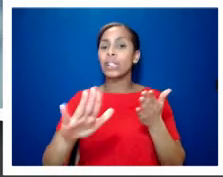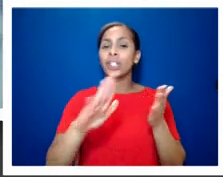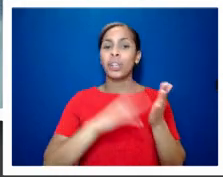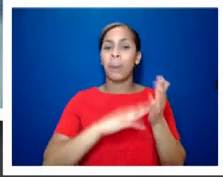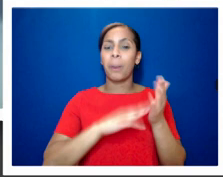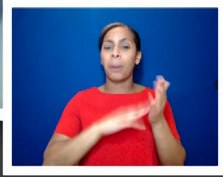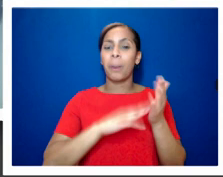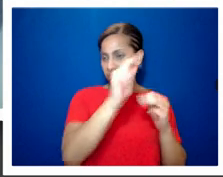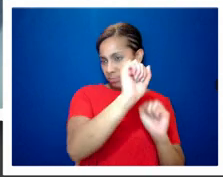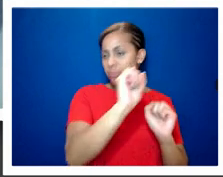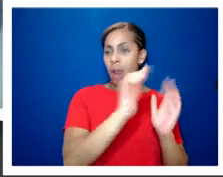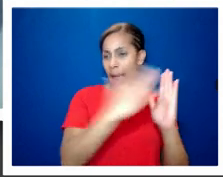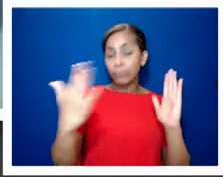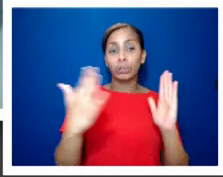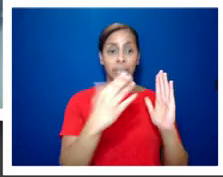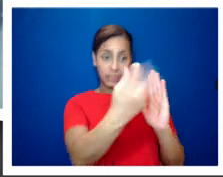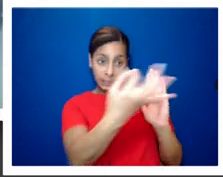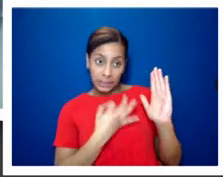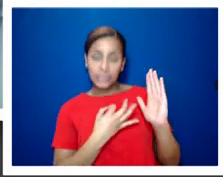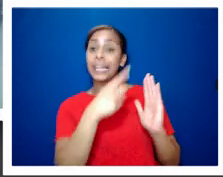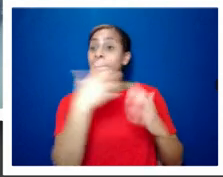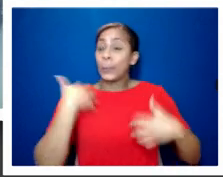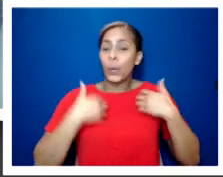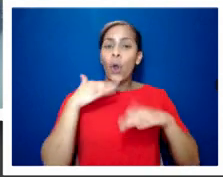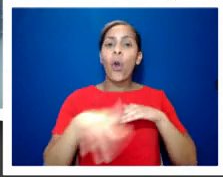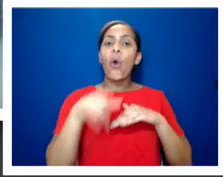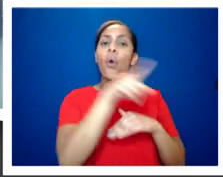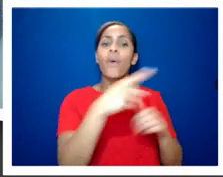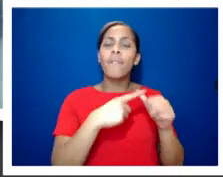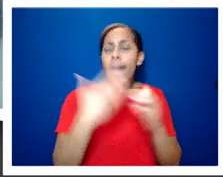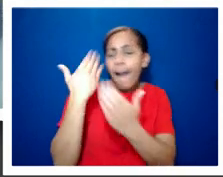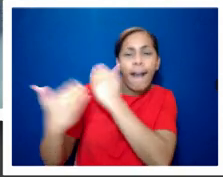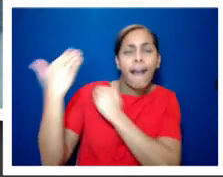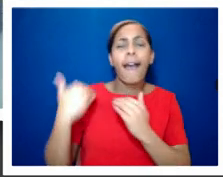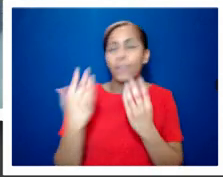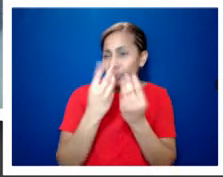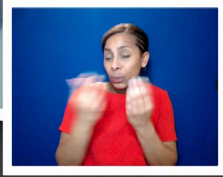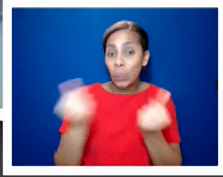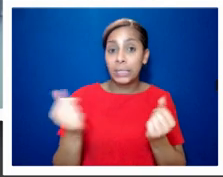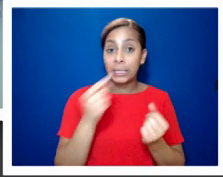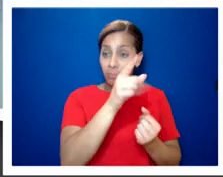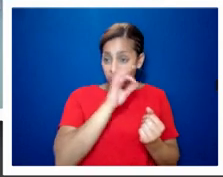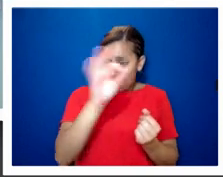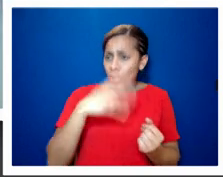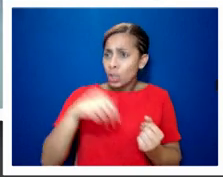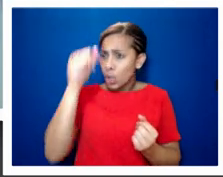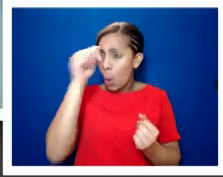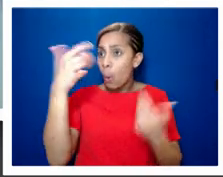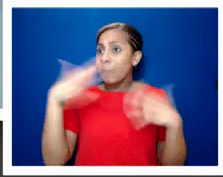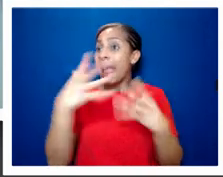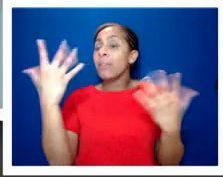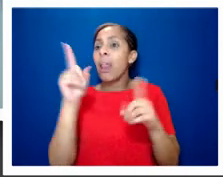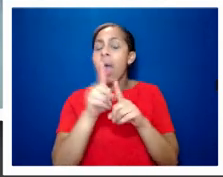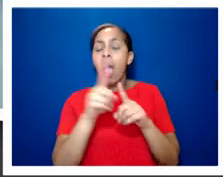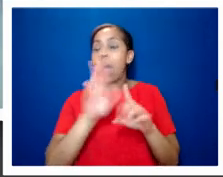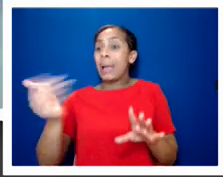they're interested in the archive and library resources that used but asked whether there were any hidden gems that you encountered that you um you hadn't inspected does